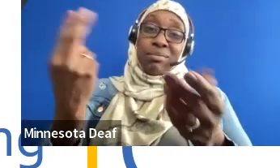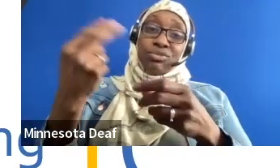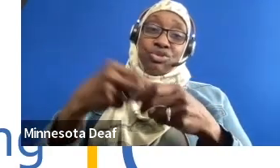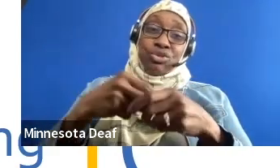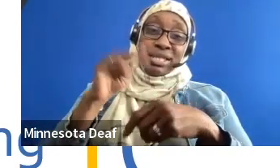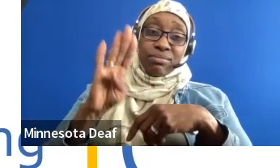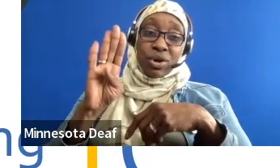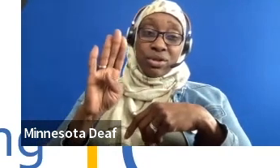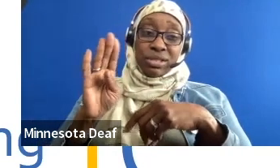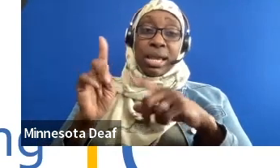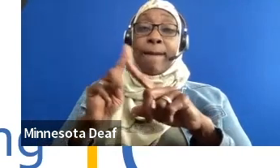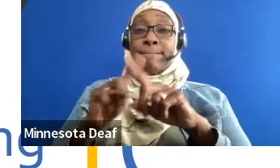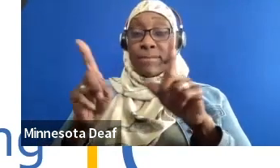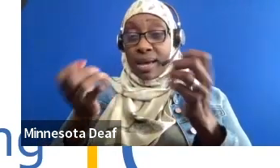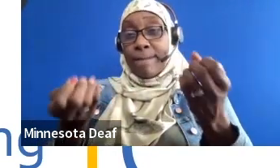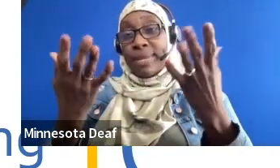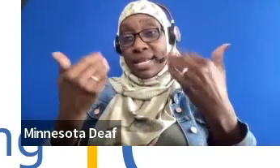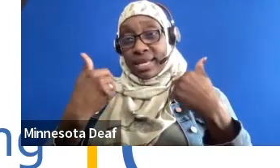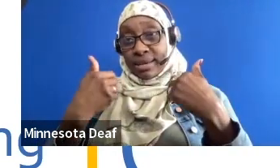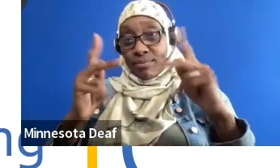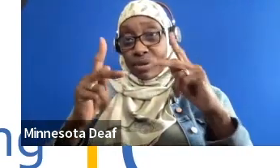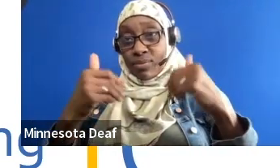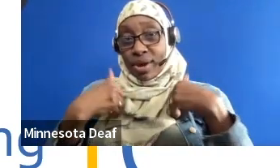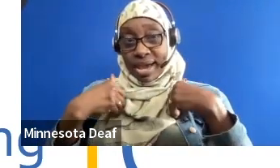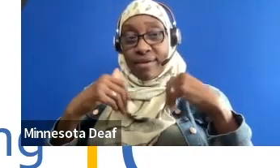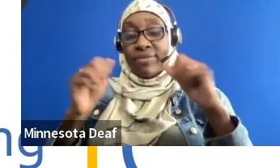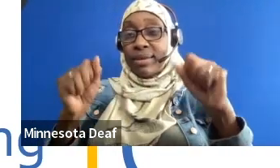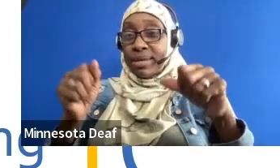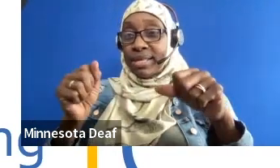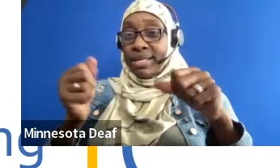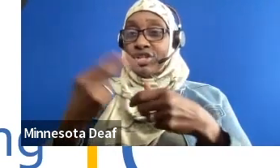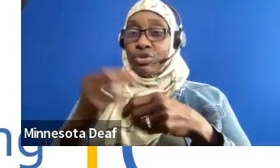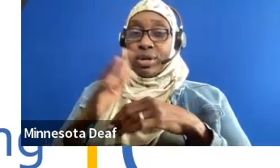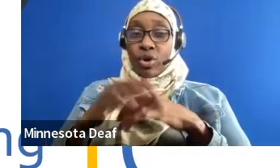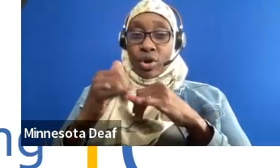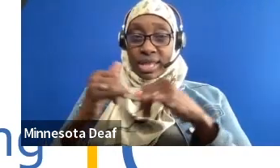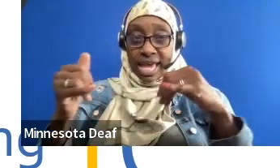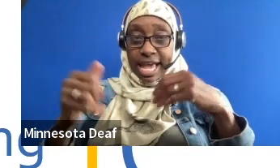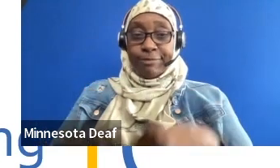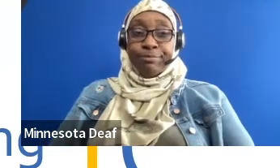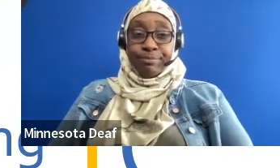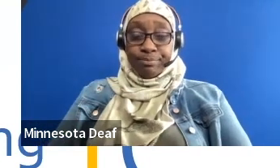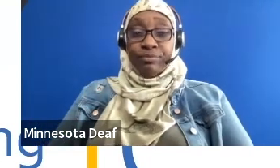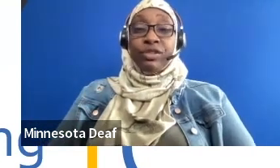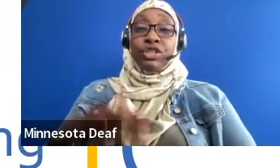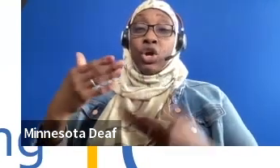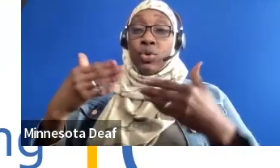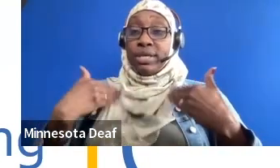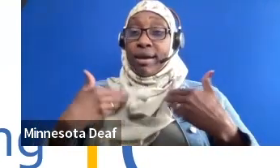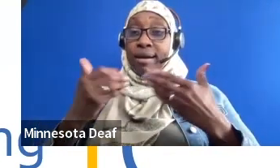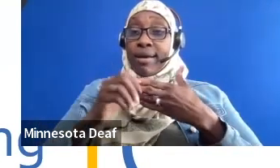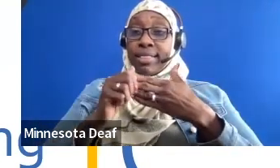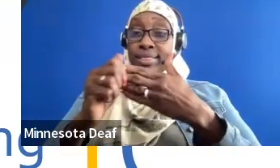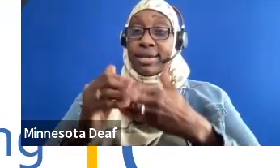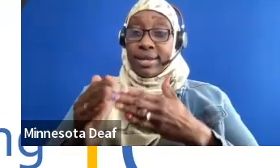YLR empowers participants to build social networks, build deep connections by working with peers through online gatherings, workshops,